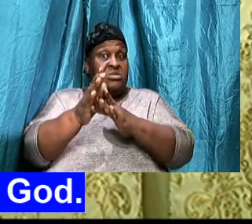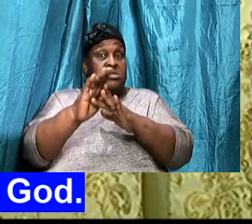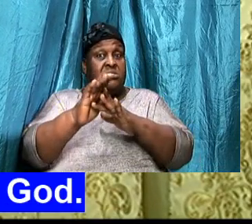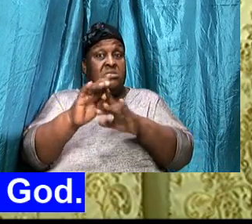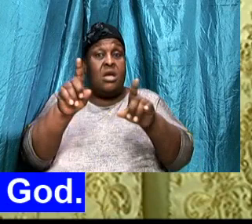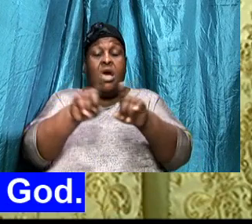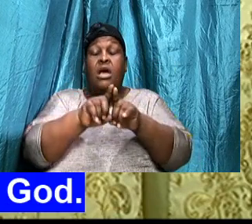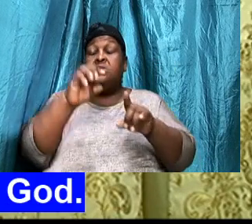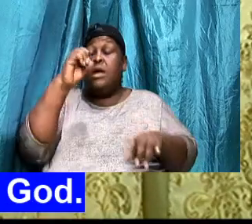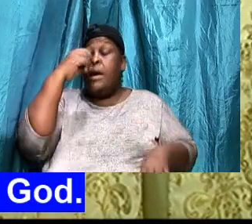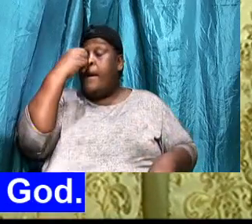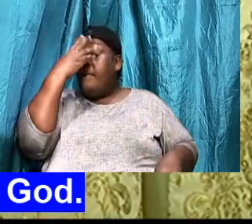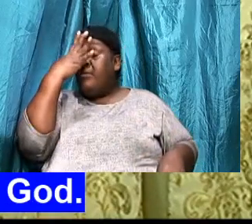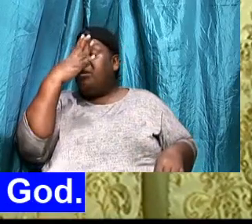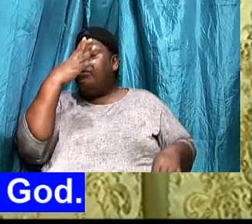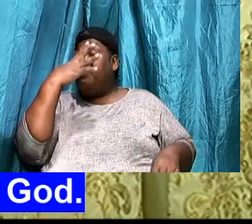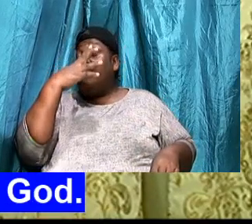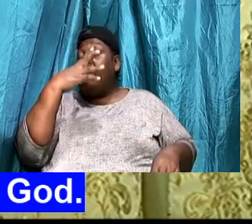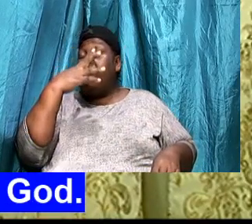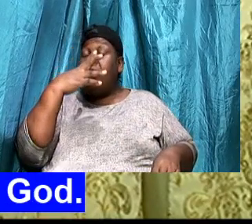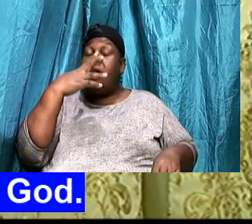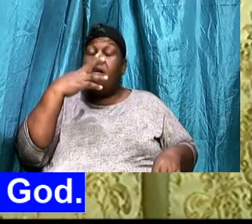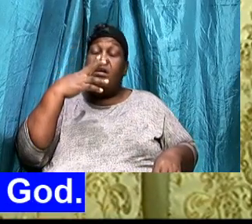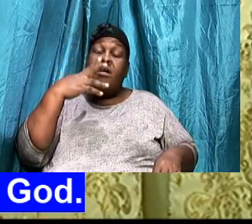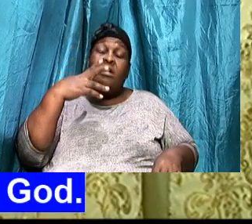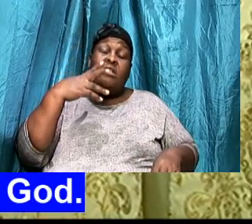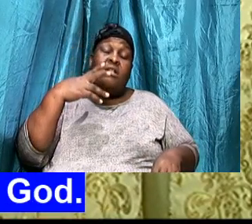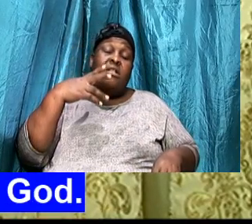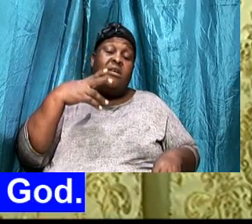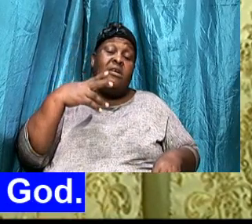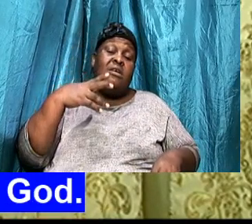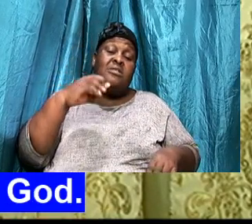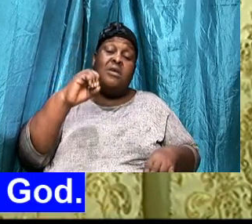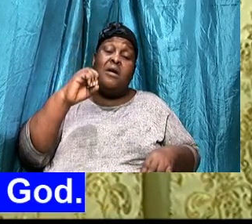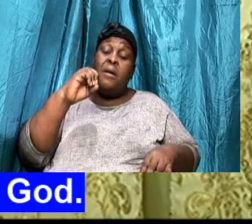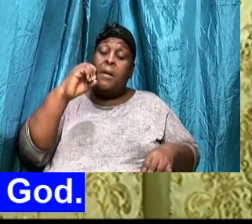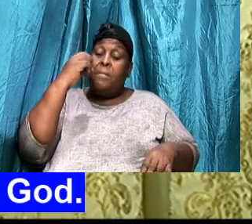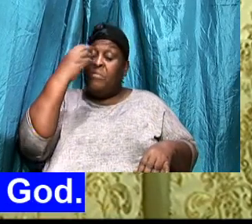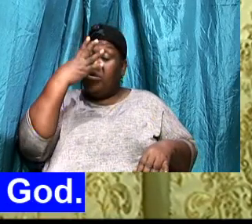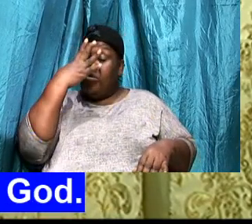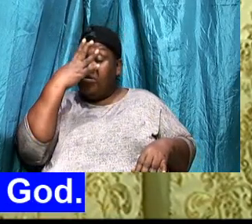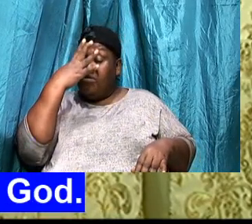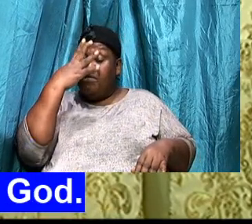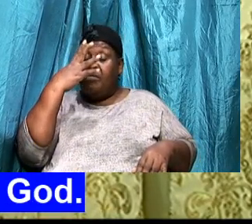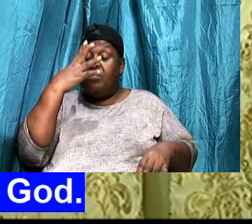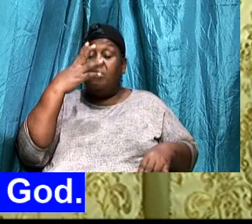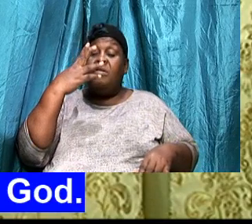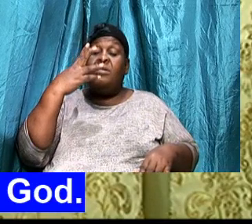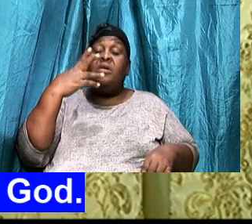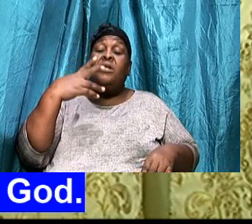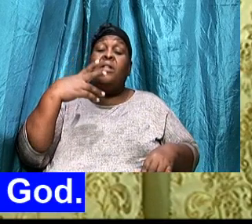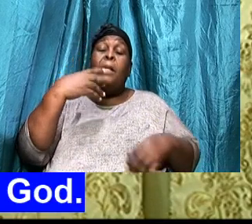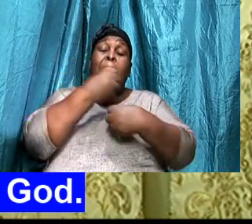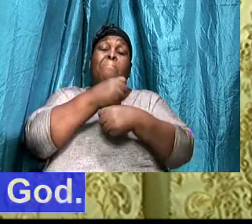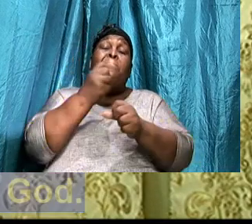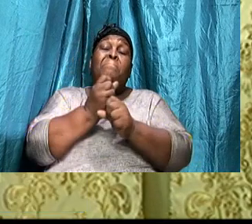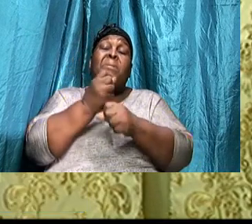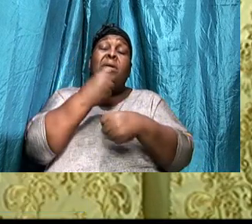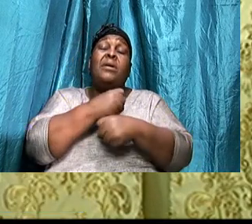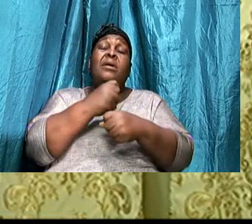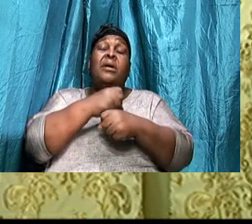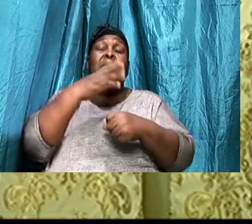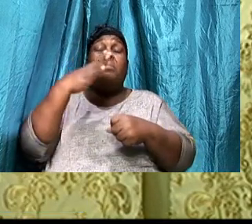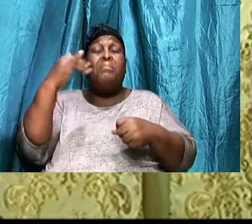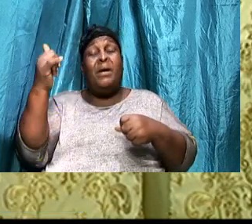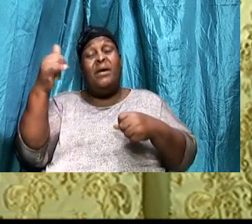some, Of these physical temples are, Which were made, By the hands of men, God sees you, Far more